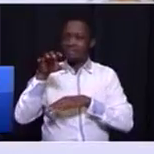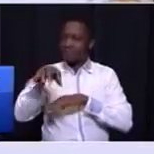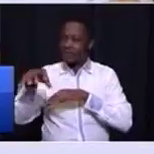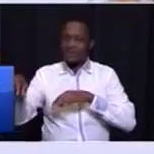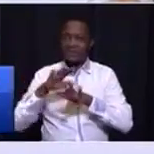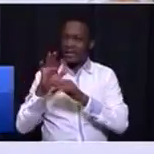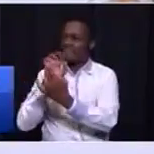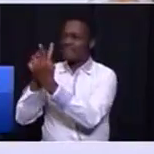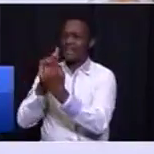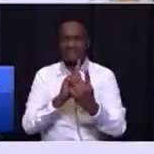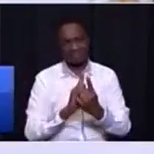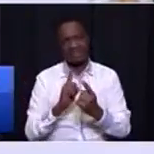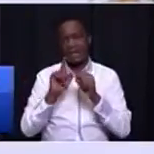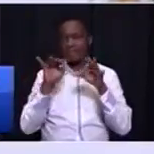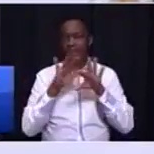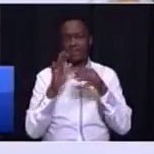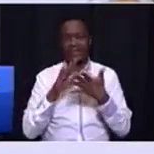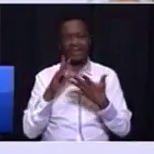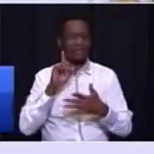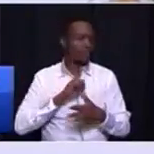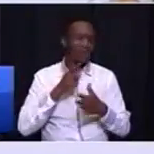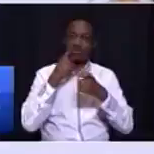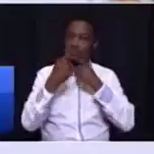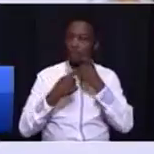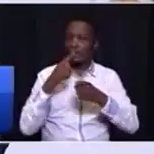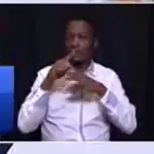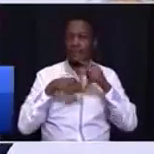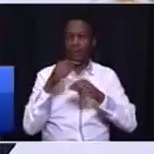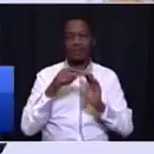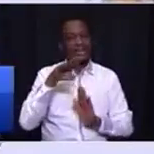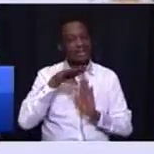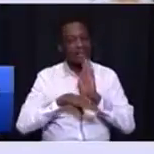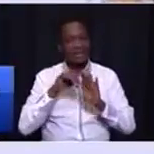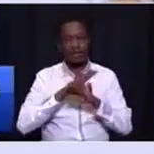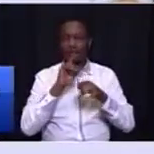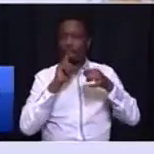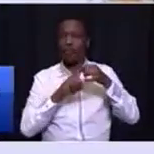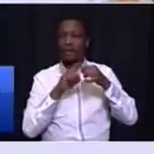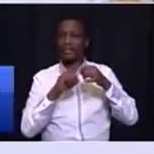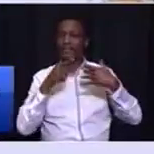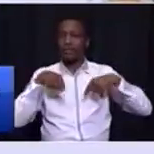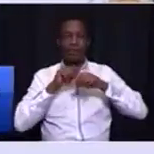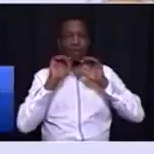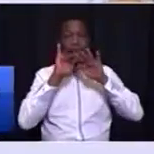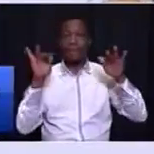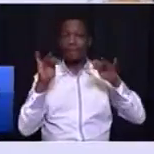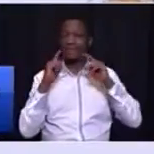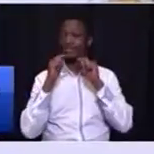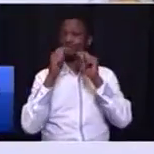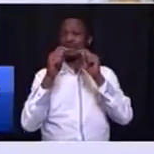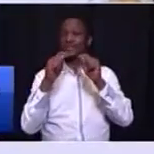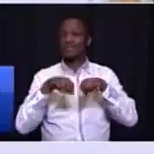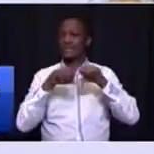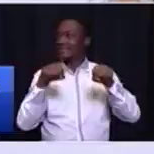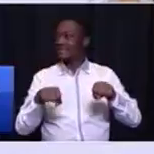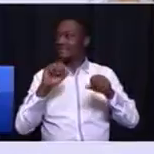many citizens who have bitterly complained about the lack of quality of our public transport system and the